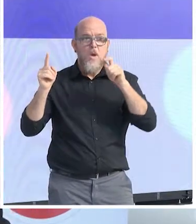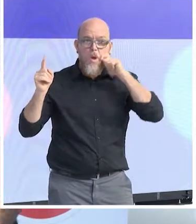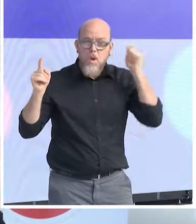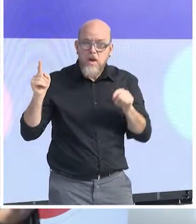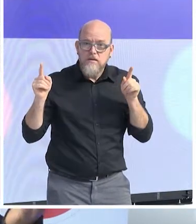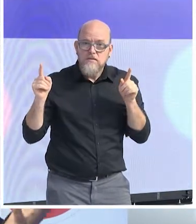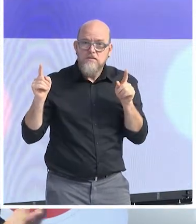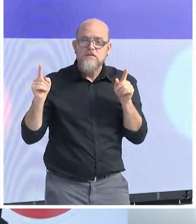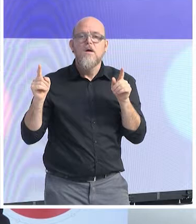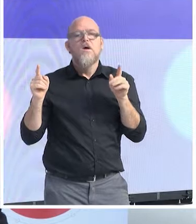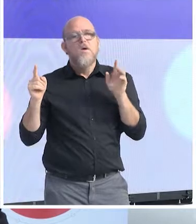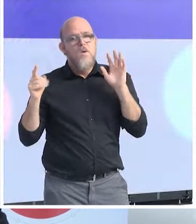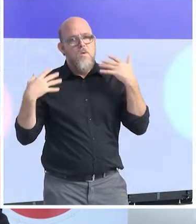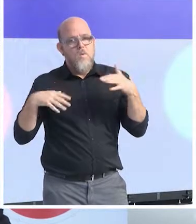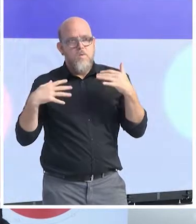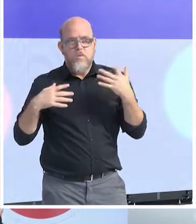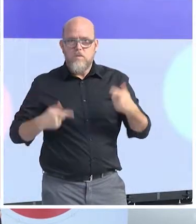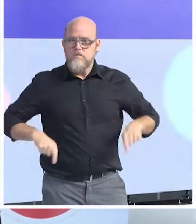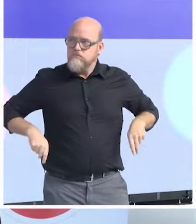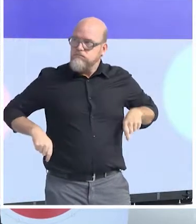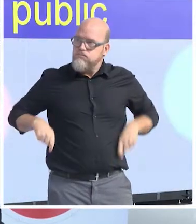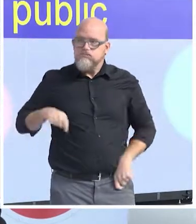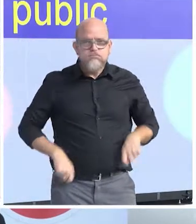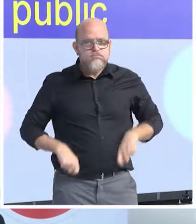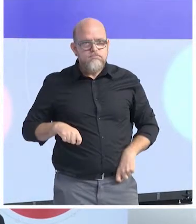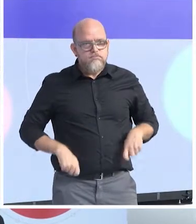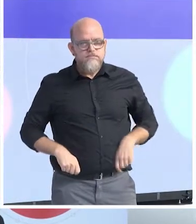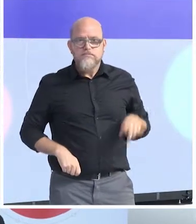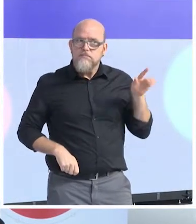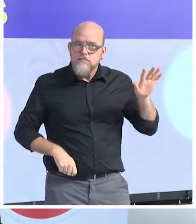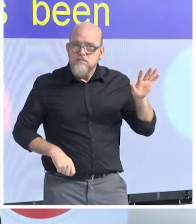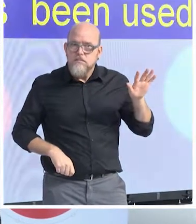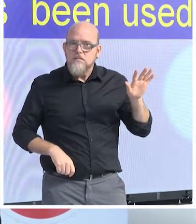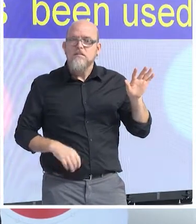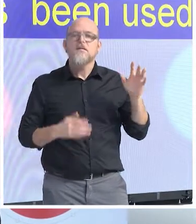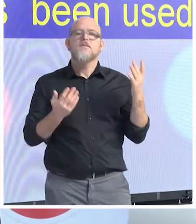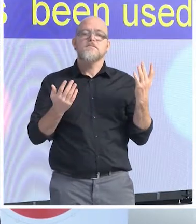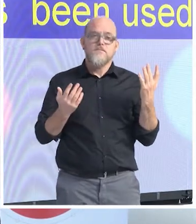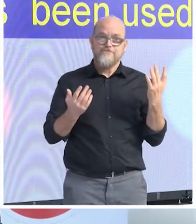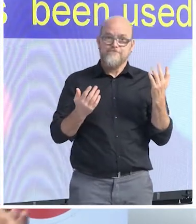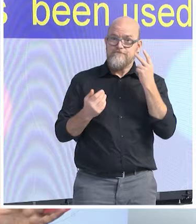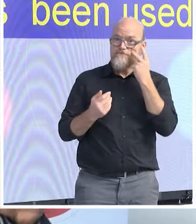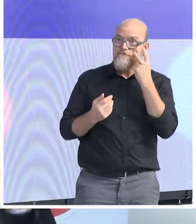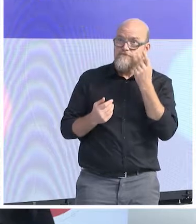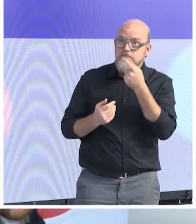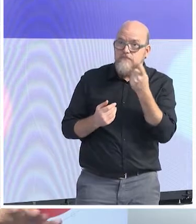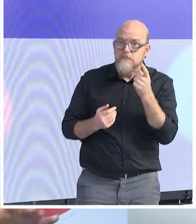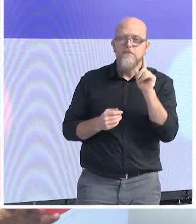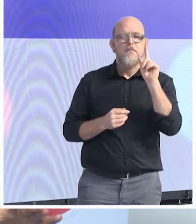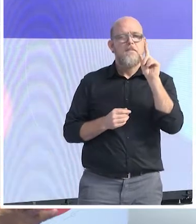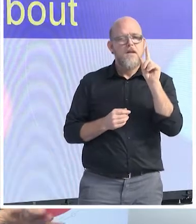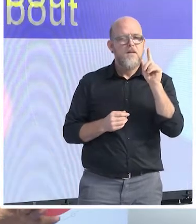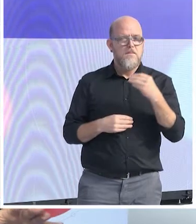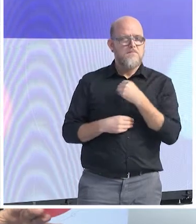It's a public secret how money can be used. Mr. Kaczynski is not about money. In Hungary, have a total